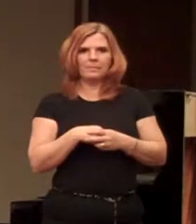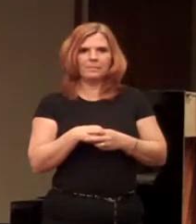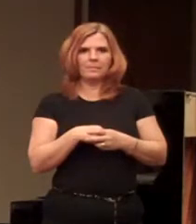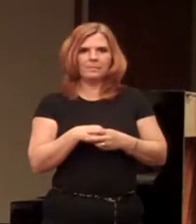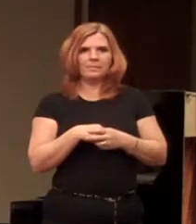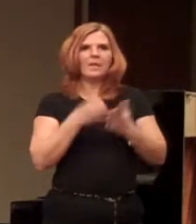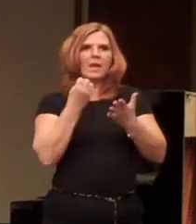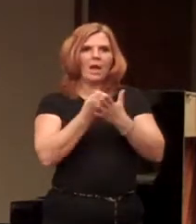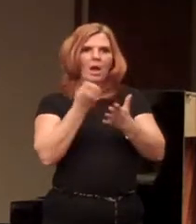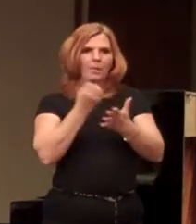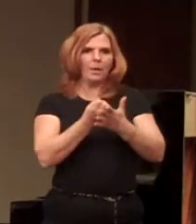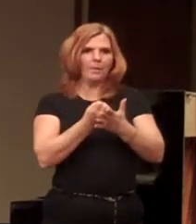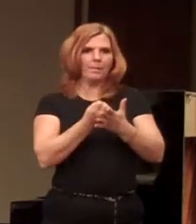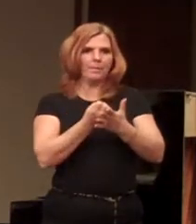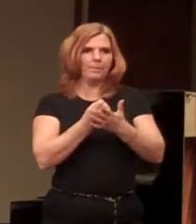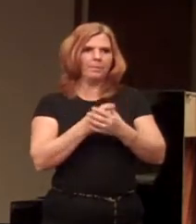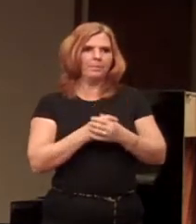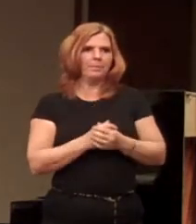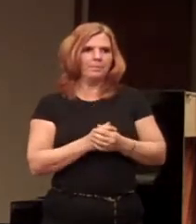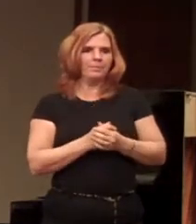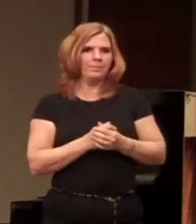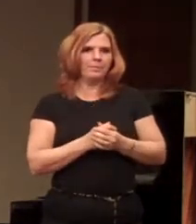Economy. Economy.